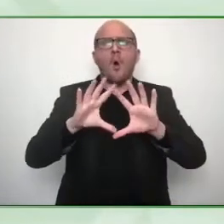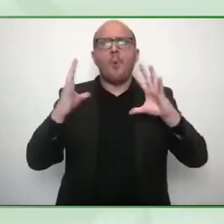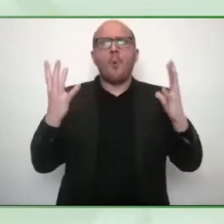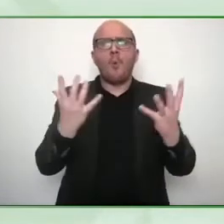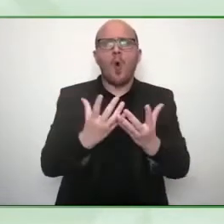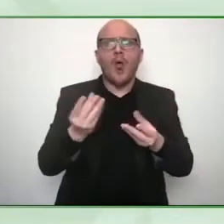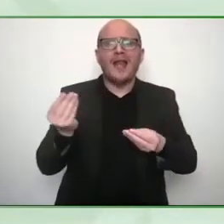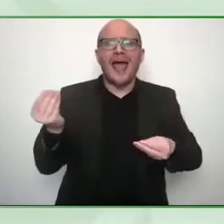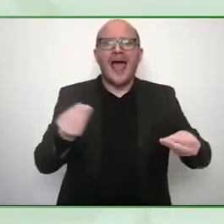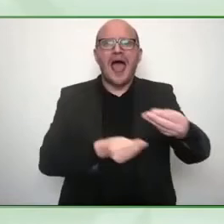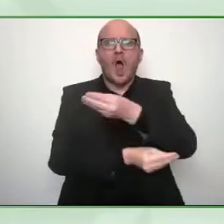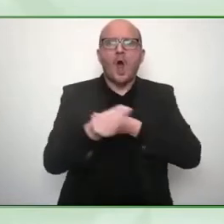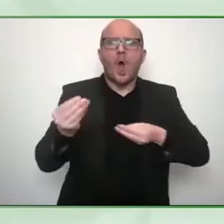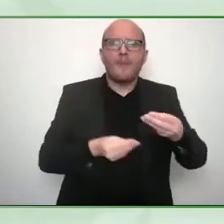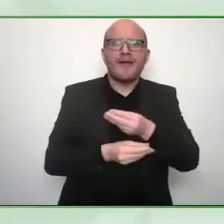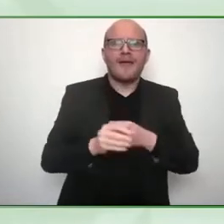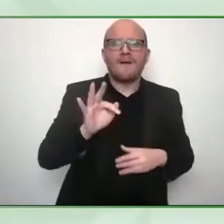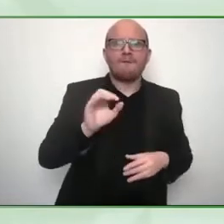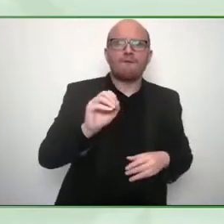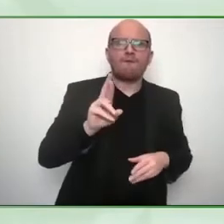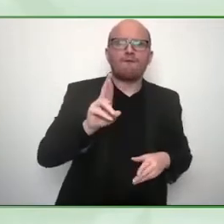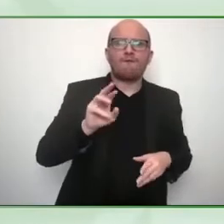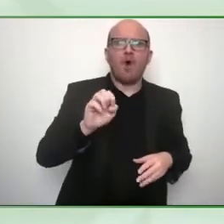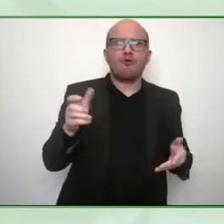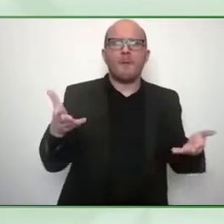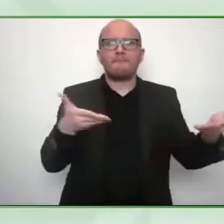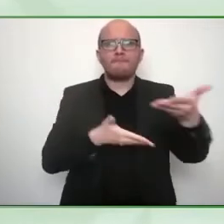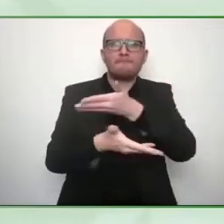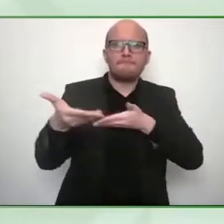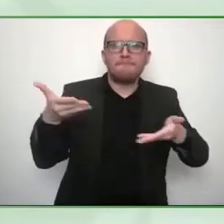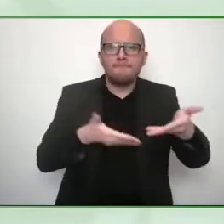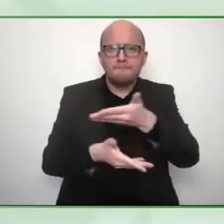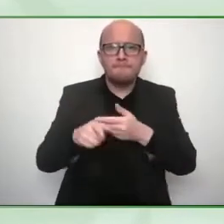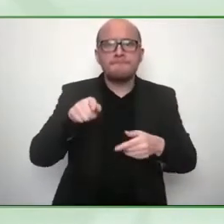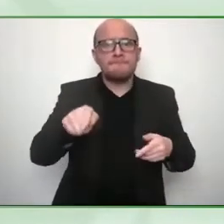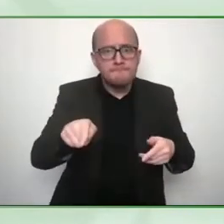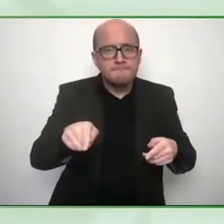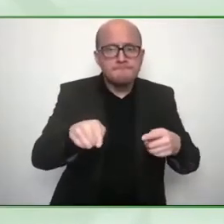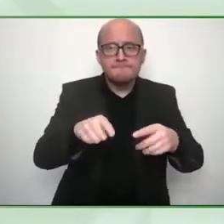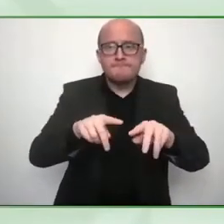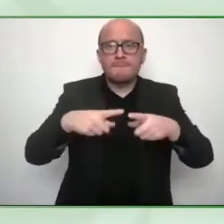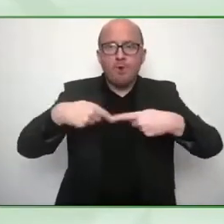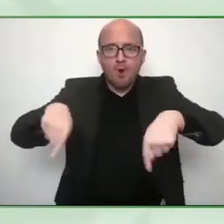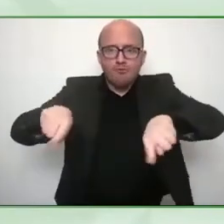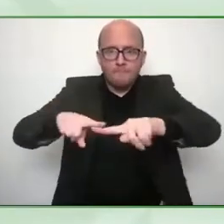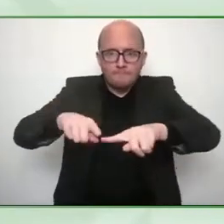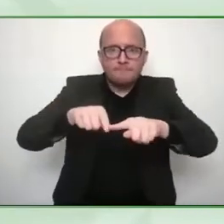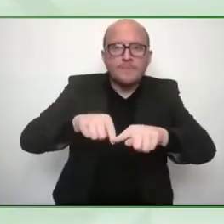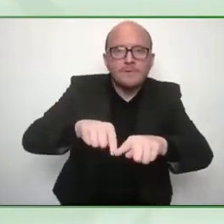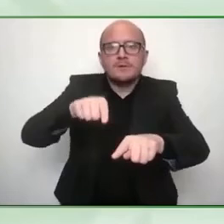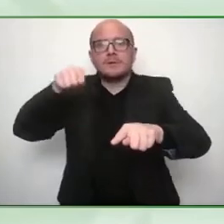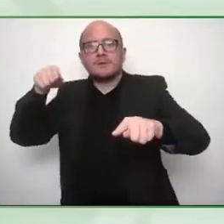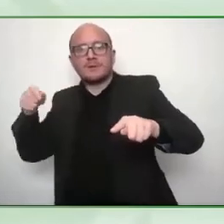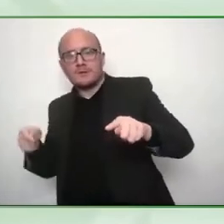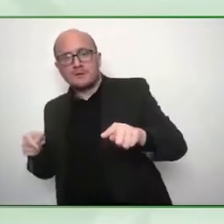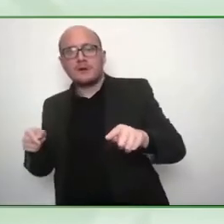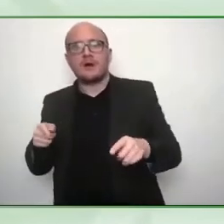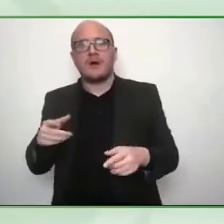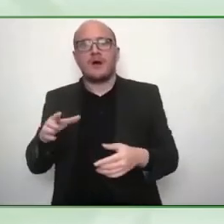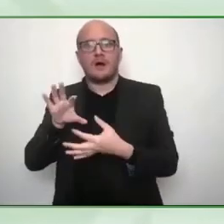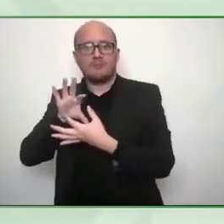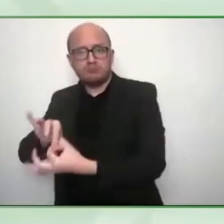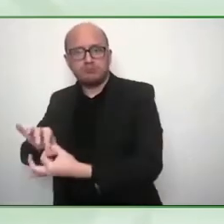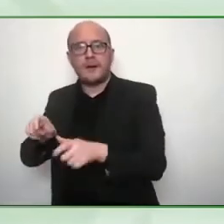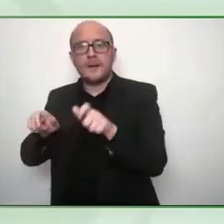like the higher council for those with disabilities in jordan and philanthropy and other ngos so kind of building this